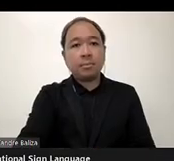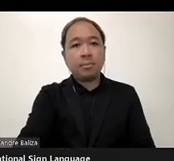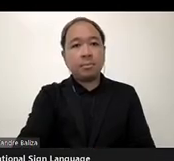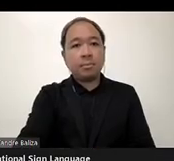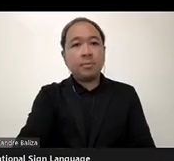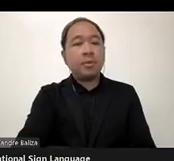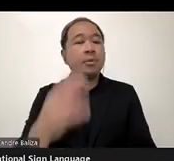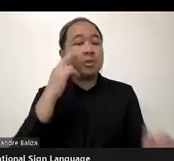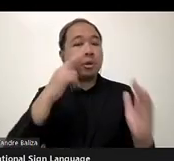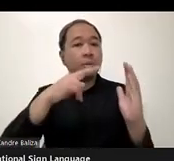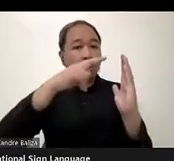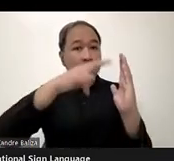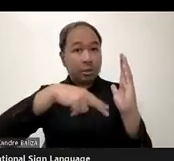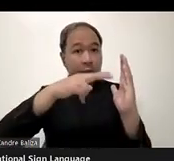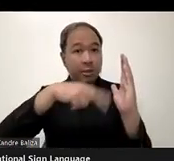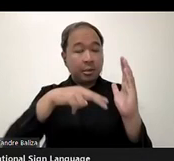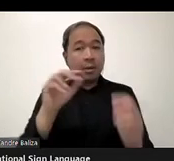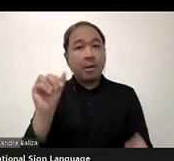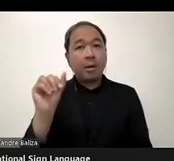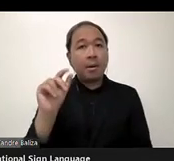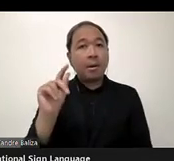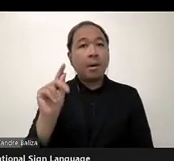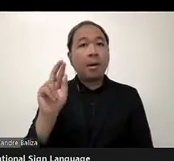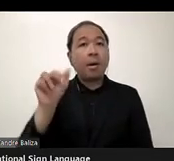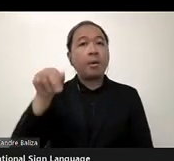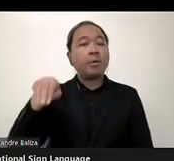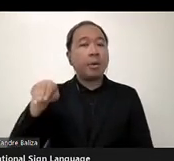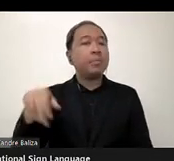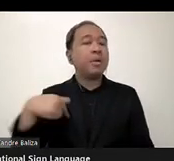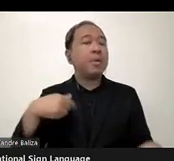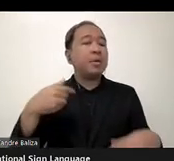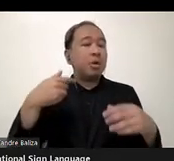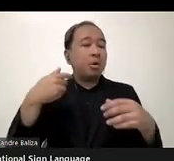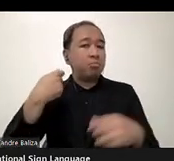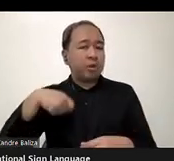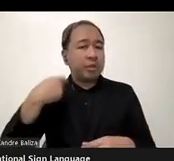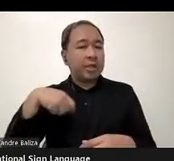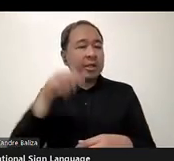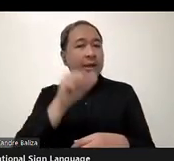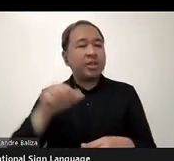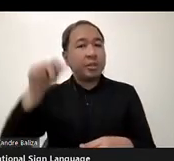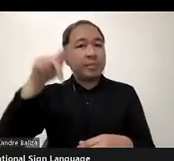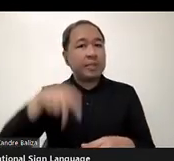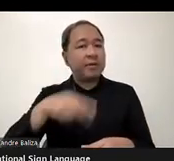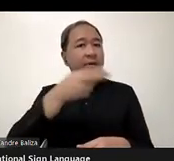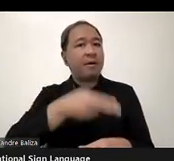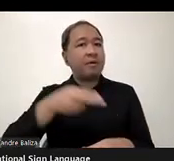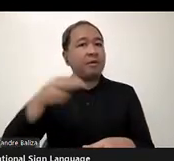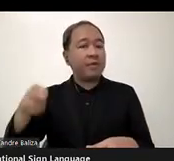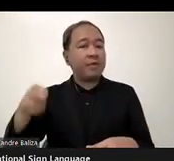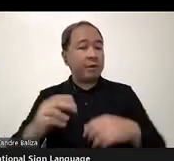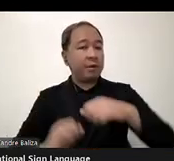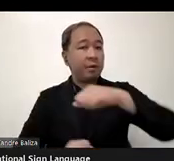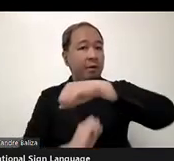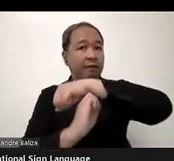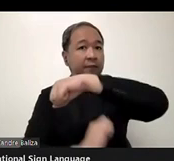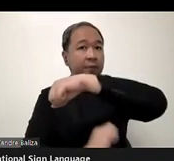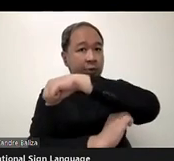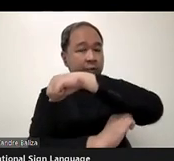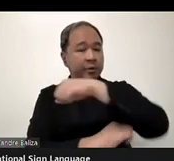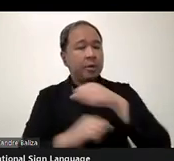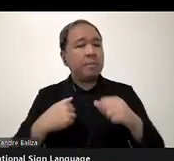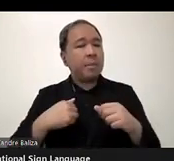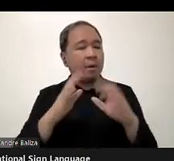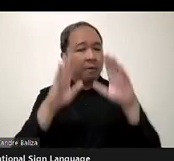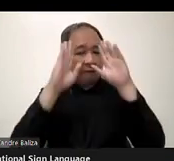This is Akram, president of Asia Pacific Hard of Hearing Foundation. I will just focus on online